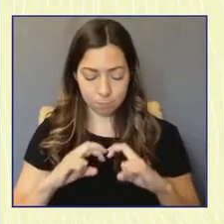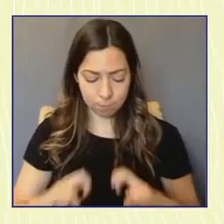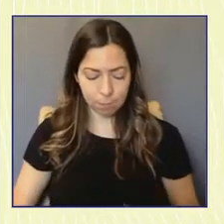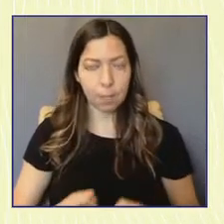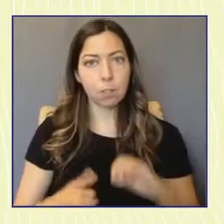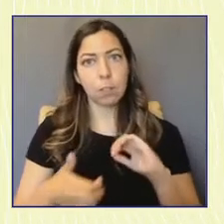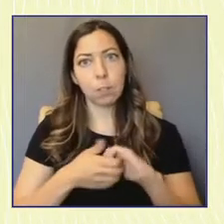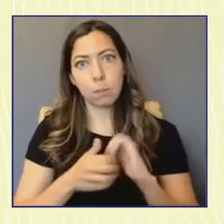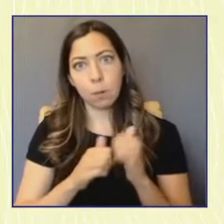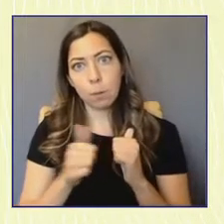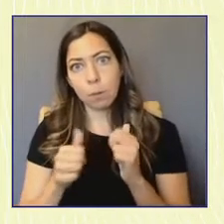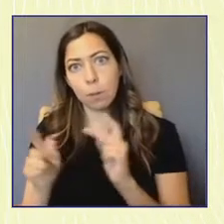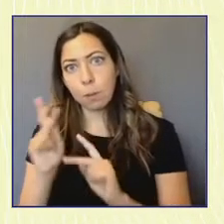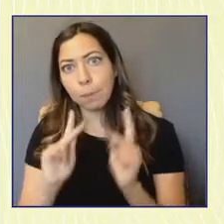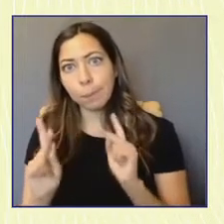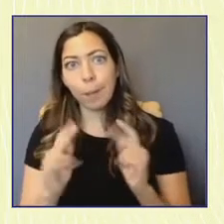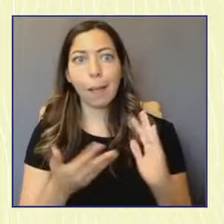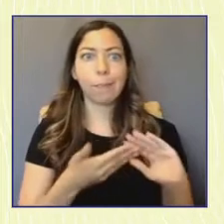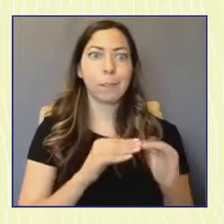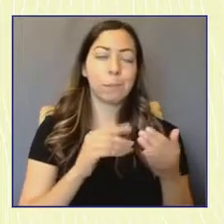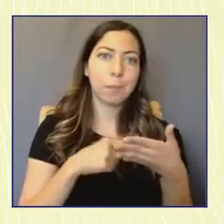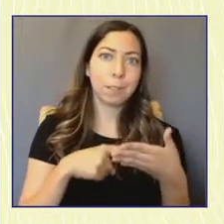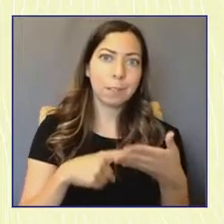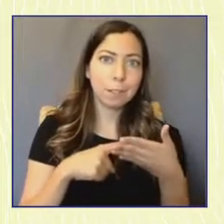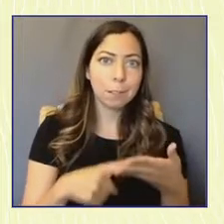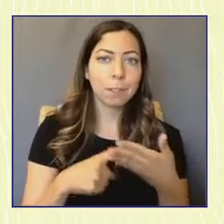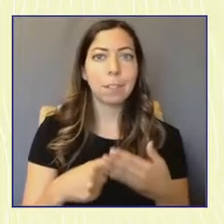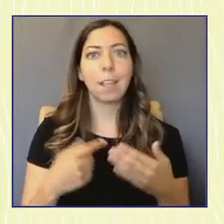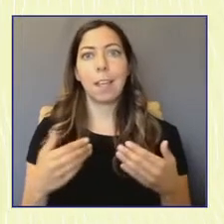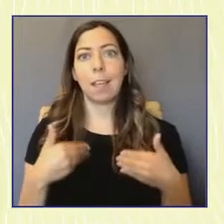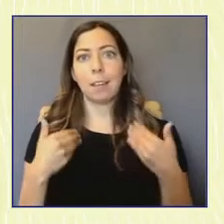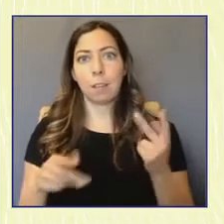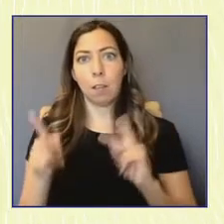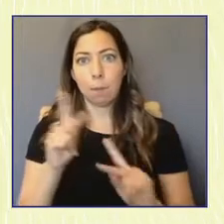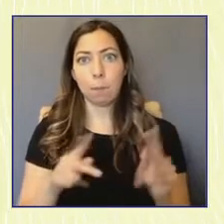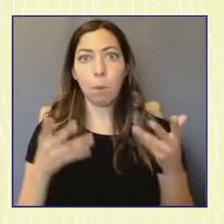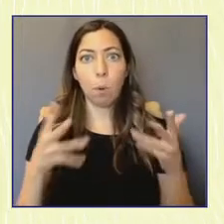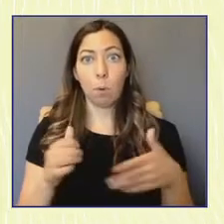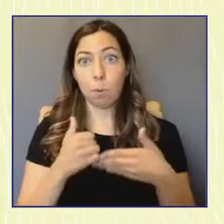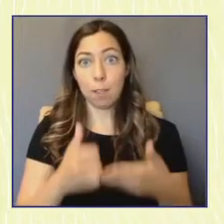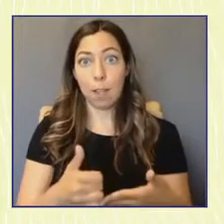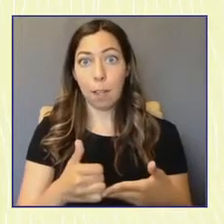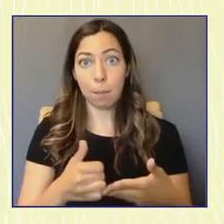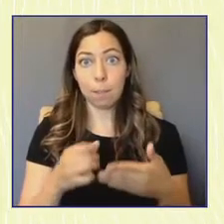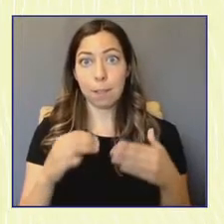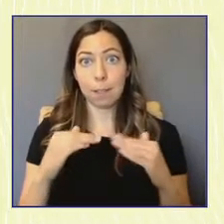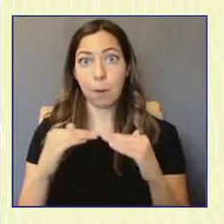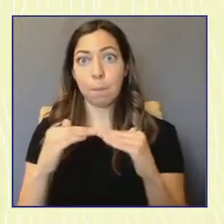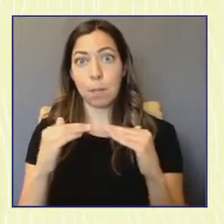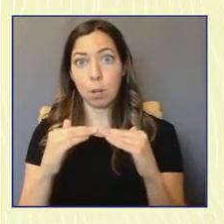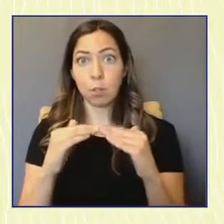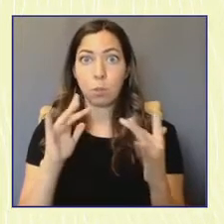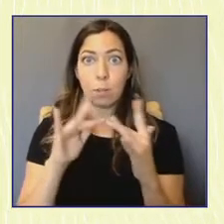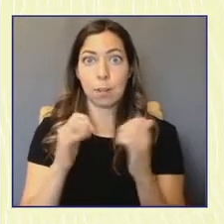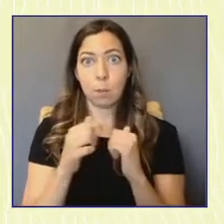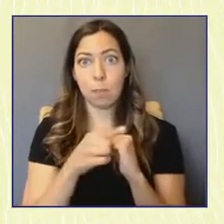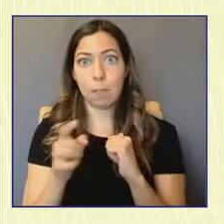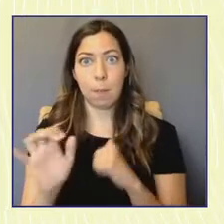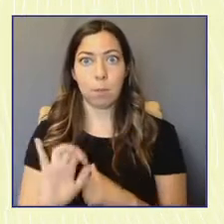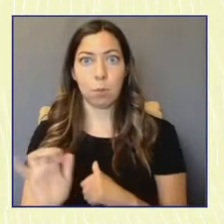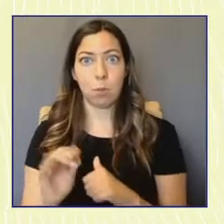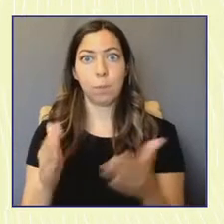having community conversations, and connecting with young people who are already helping their peers grow into voters. And on the last slide,